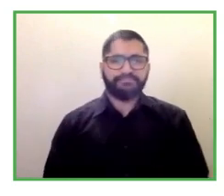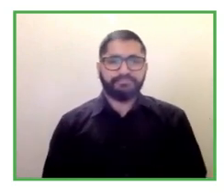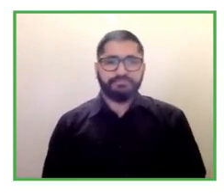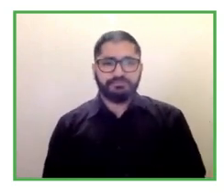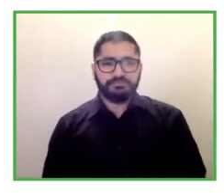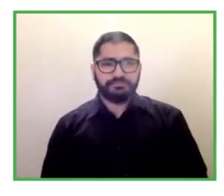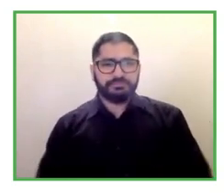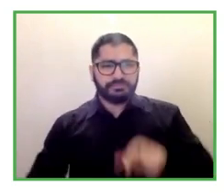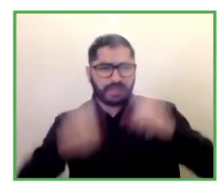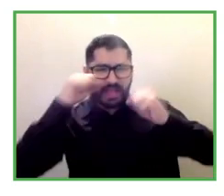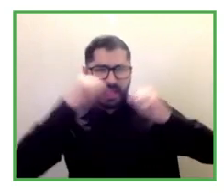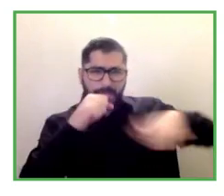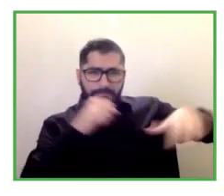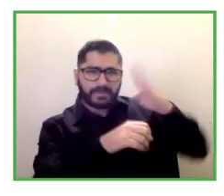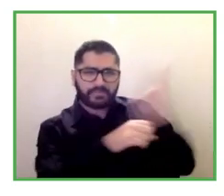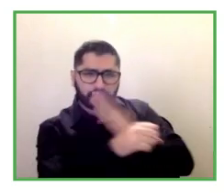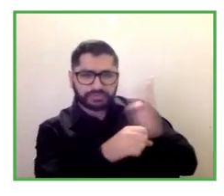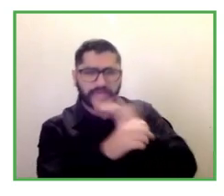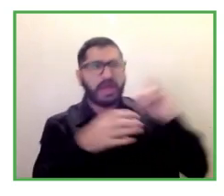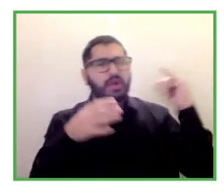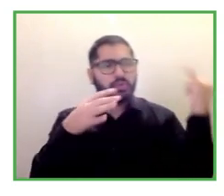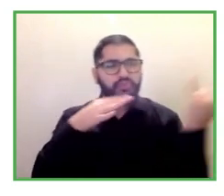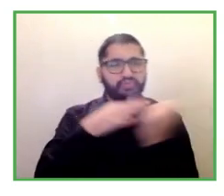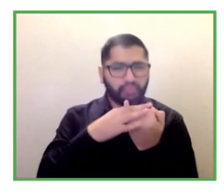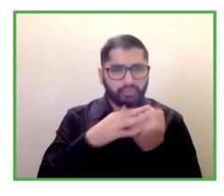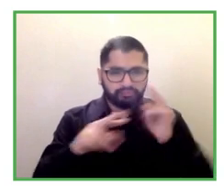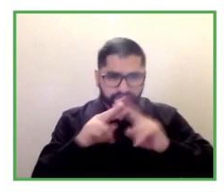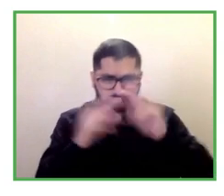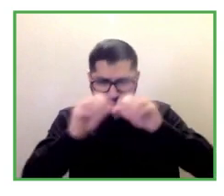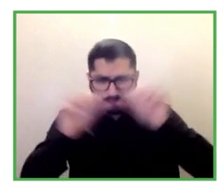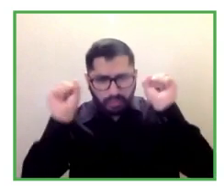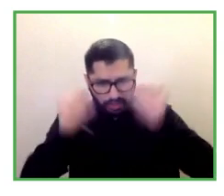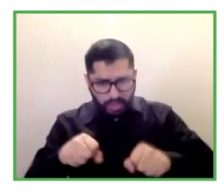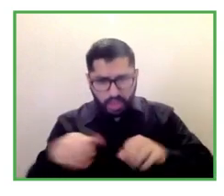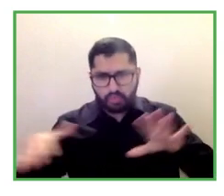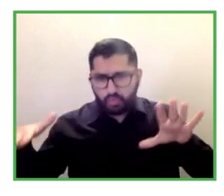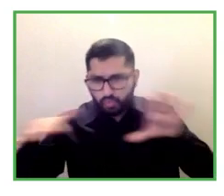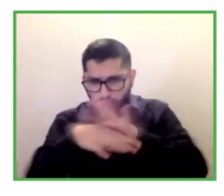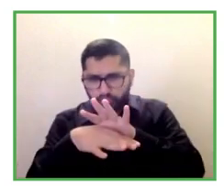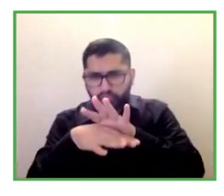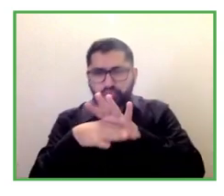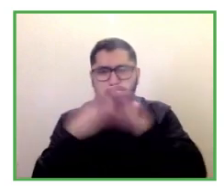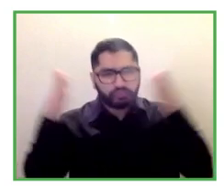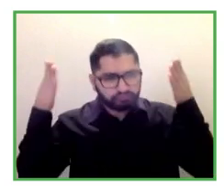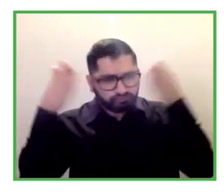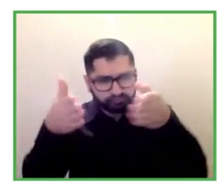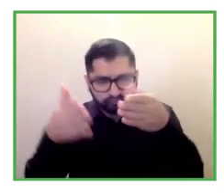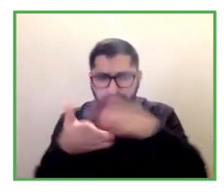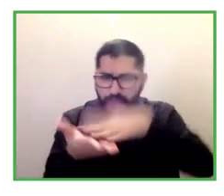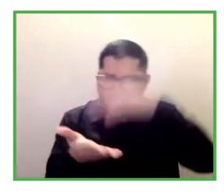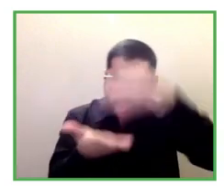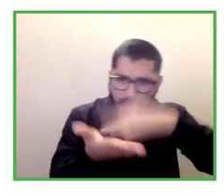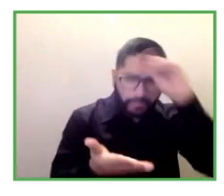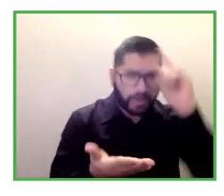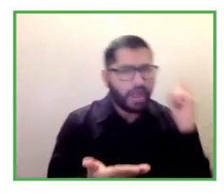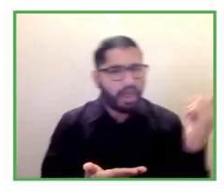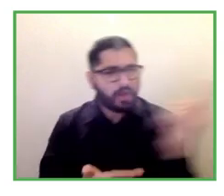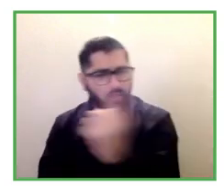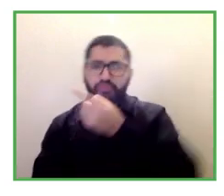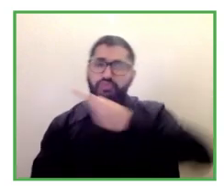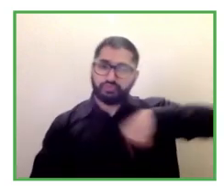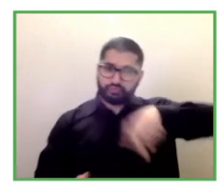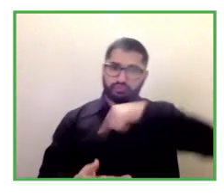speakers will be more than happy uh to continue sharing contact us if you want and share your great experience